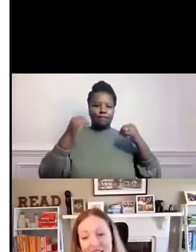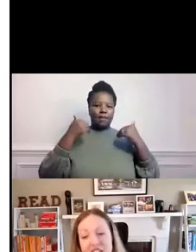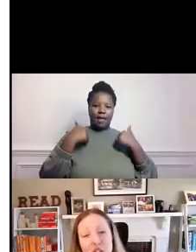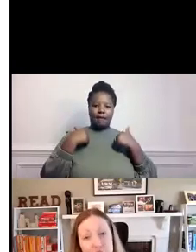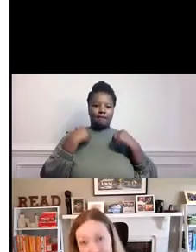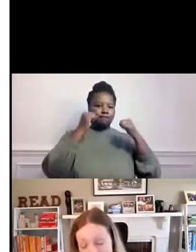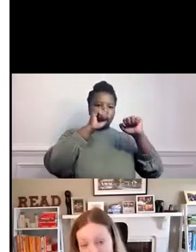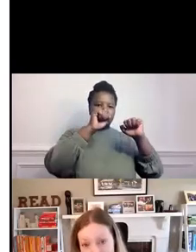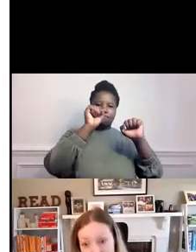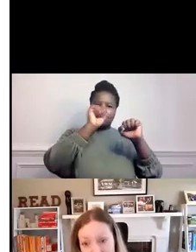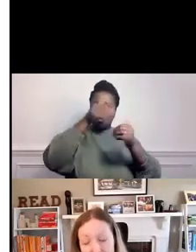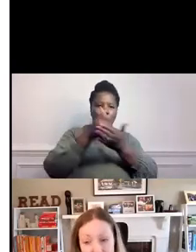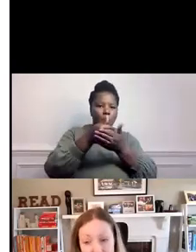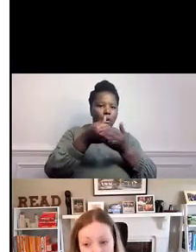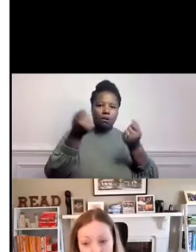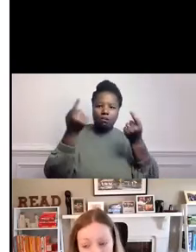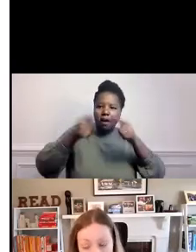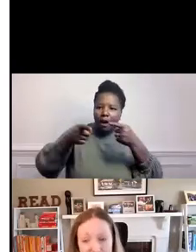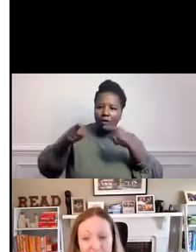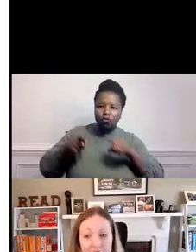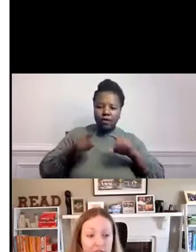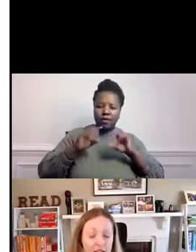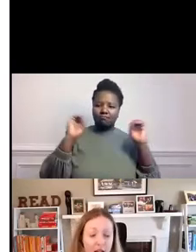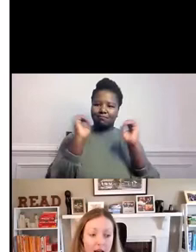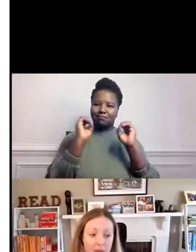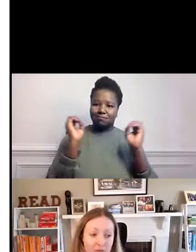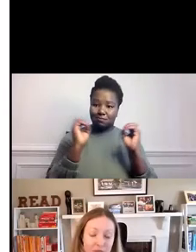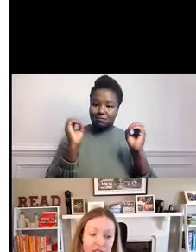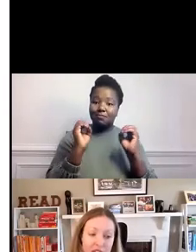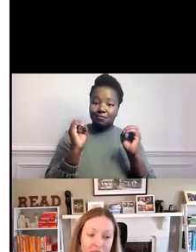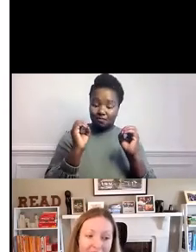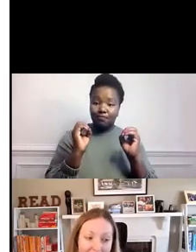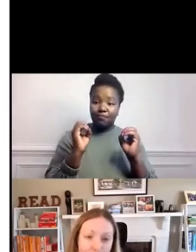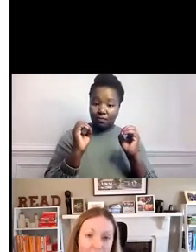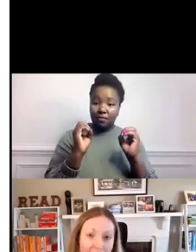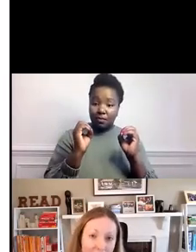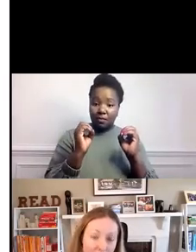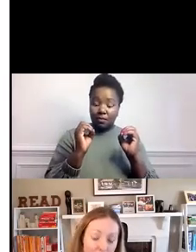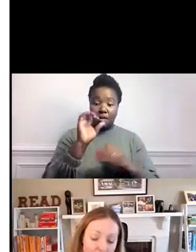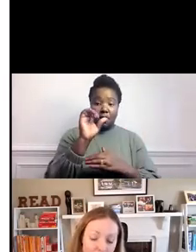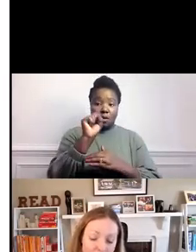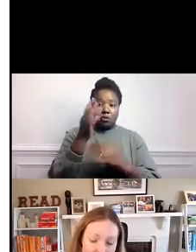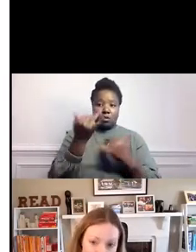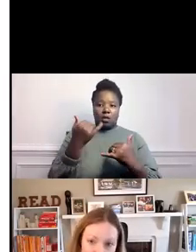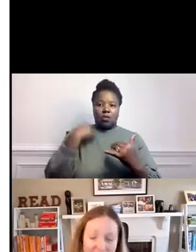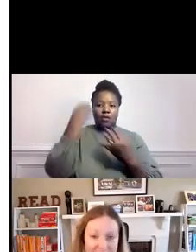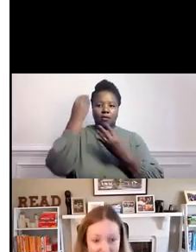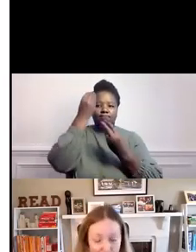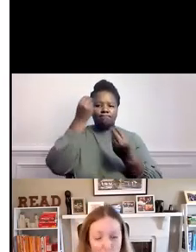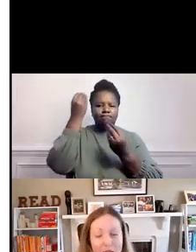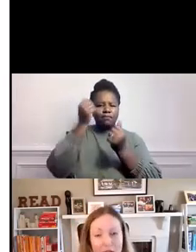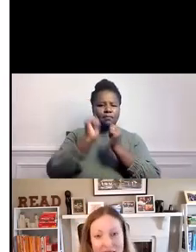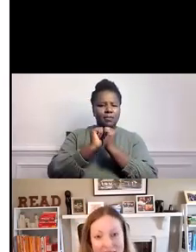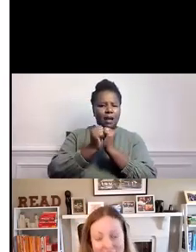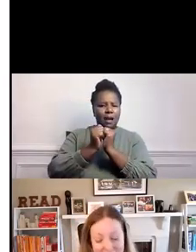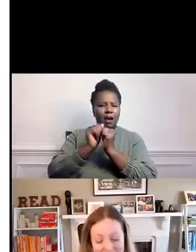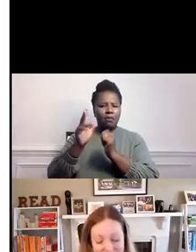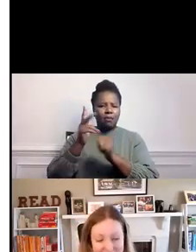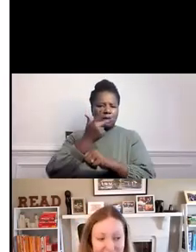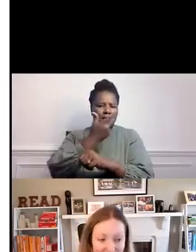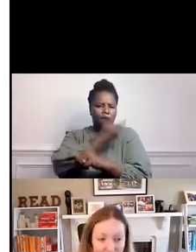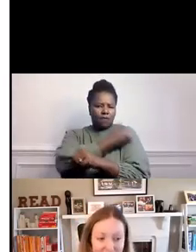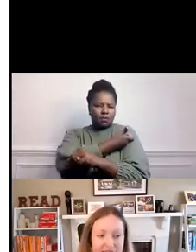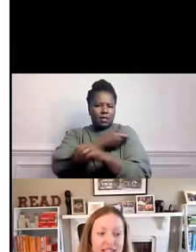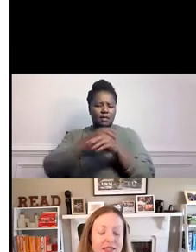And this certainly feels feasible, given how some of the vaccine rollout has